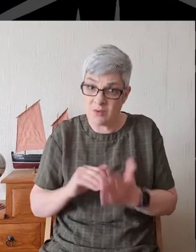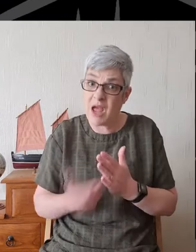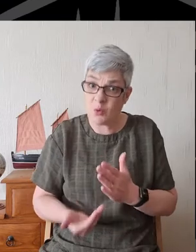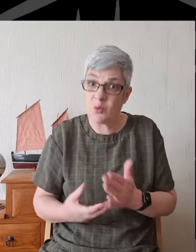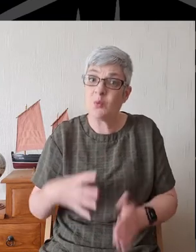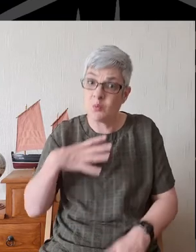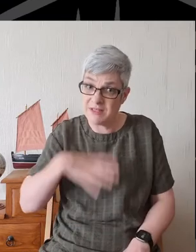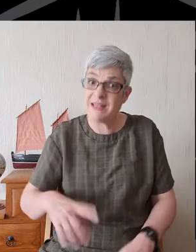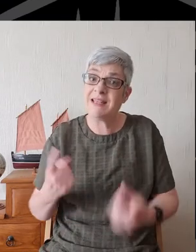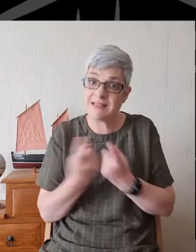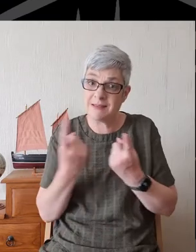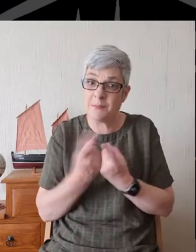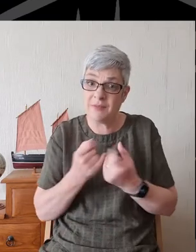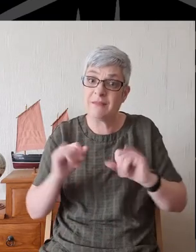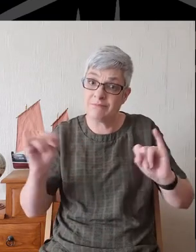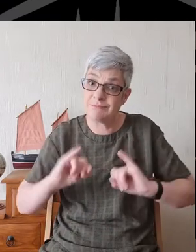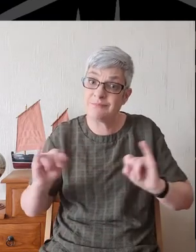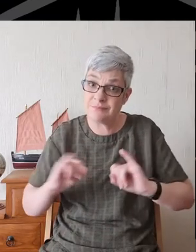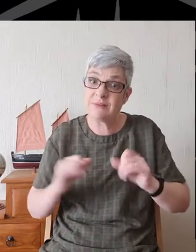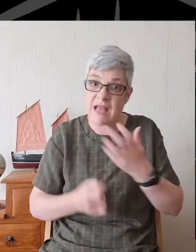post-Christian society.